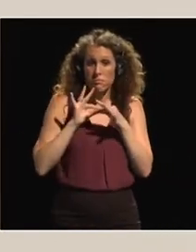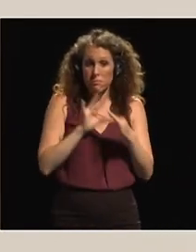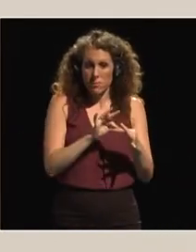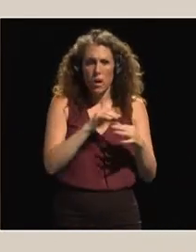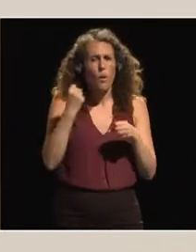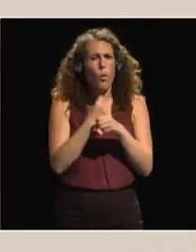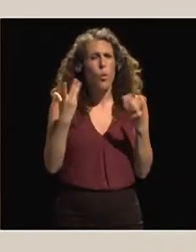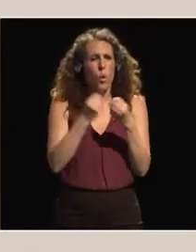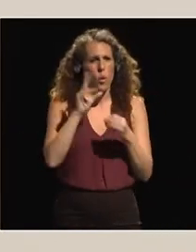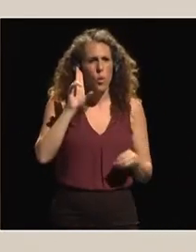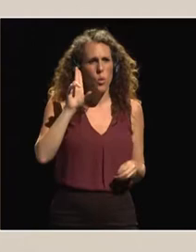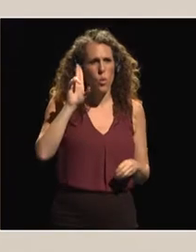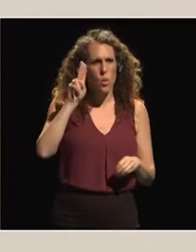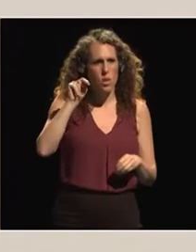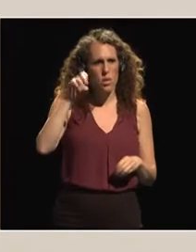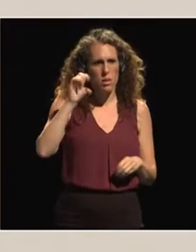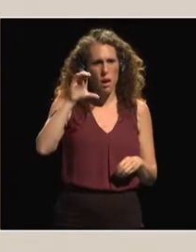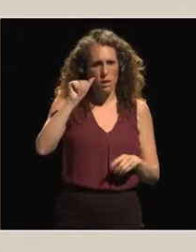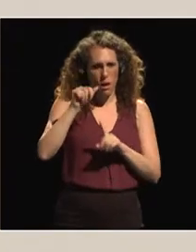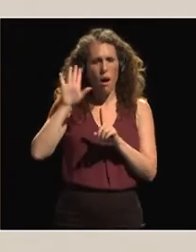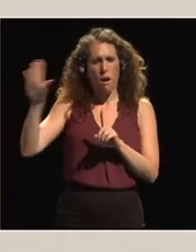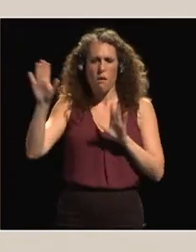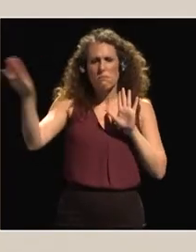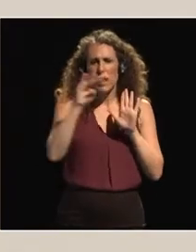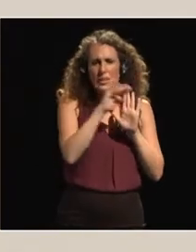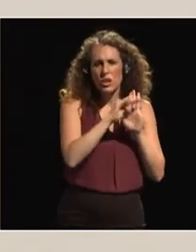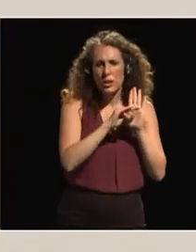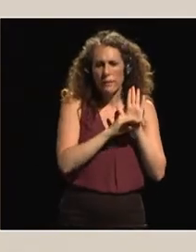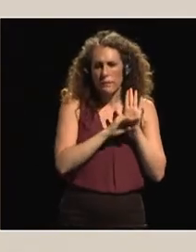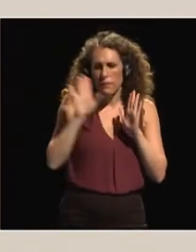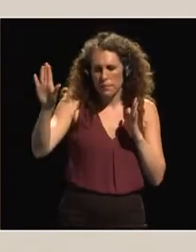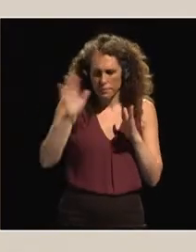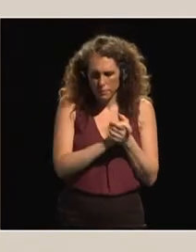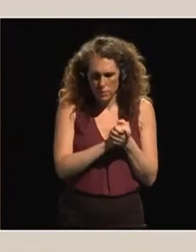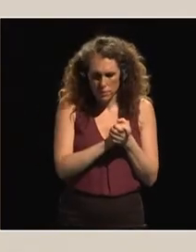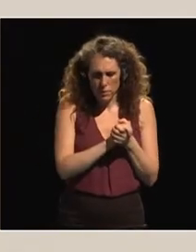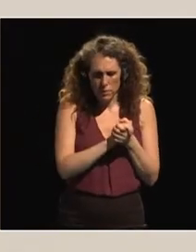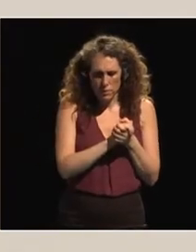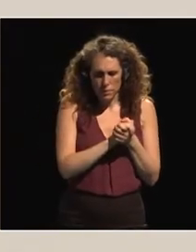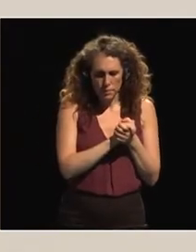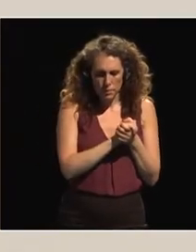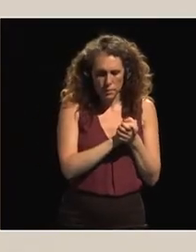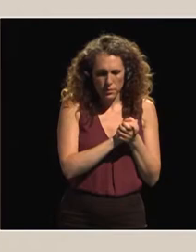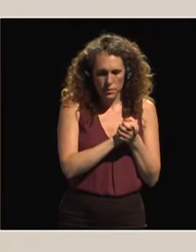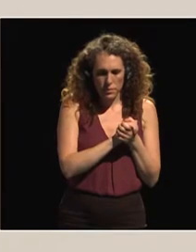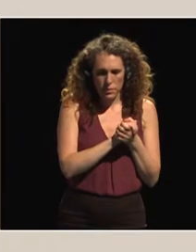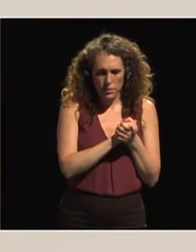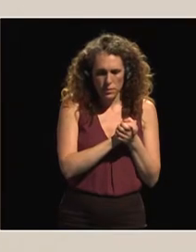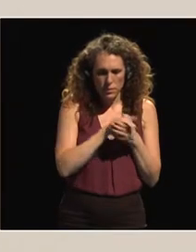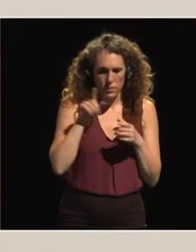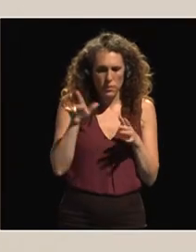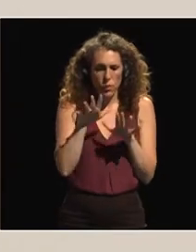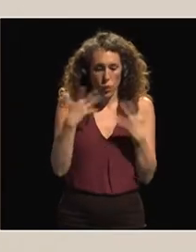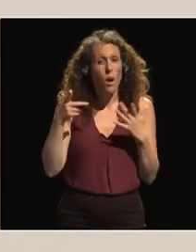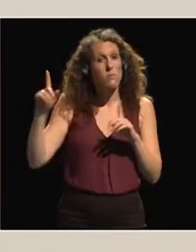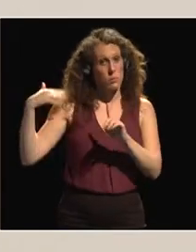UNECA on the land policy initiative. And in this land policy initiative, we have targeted at least